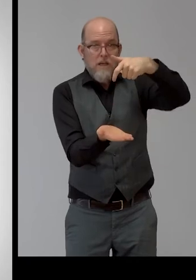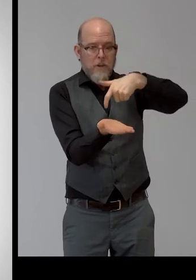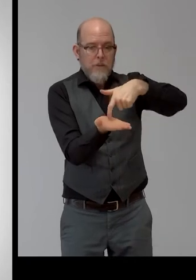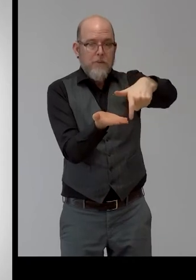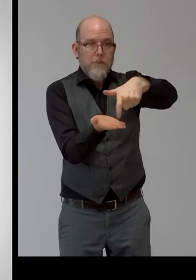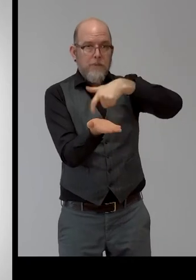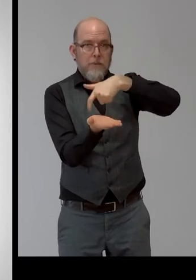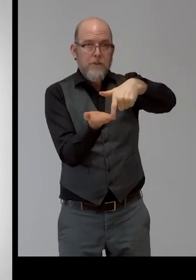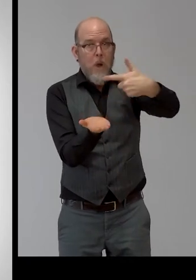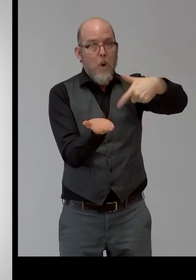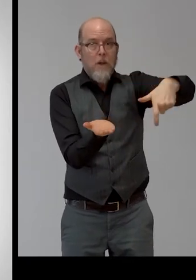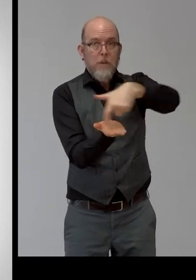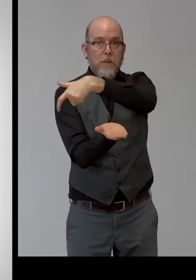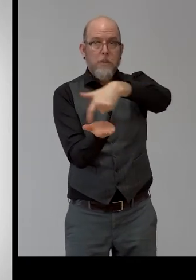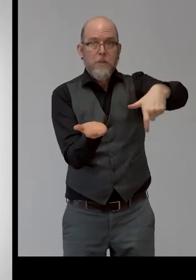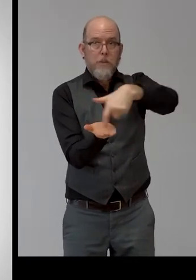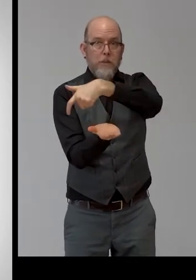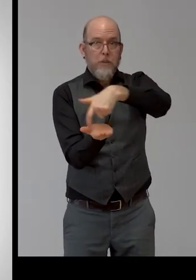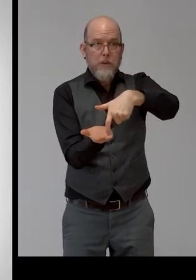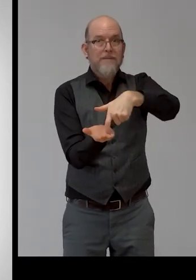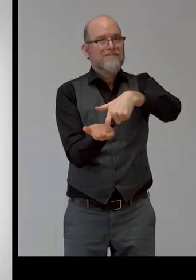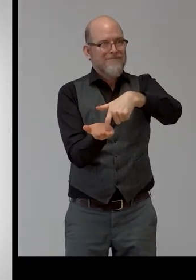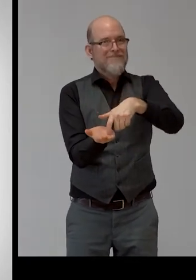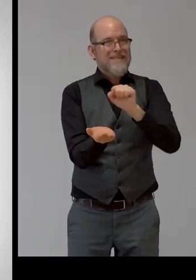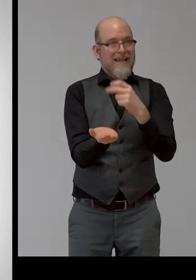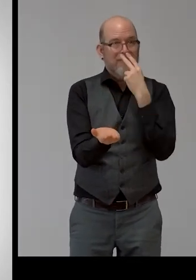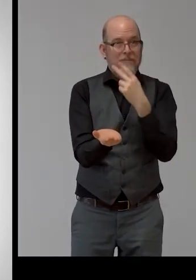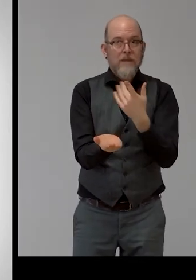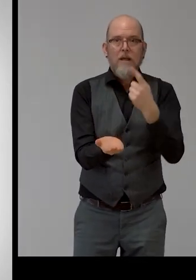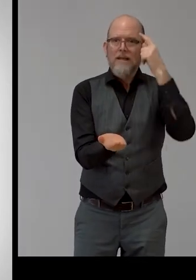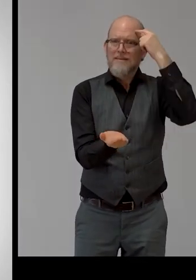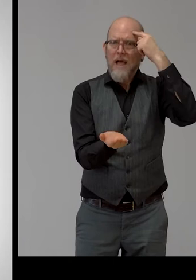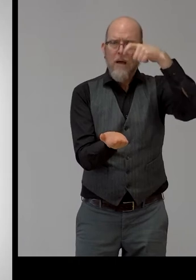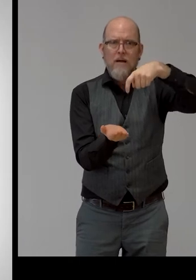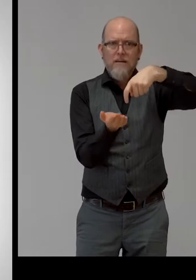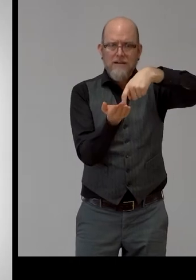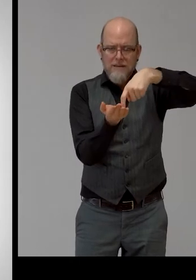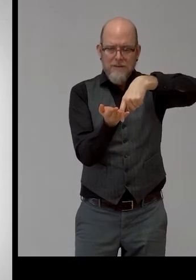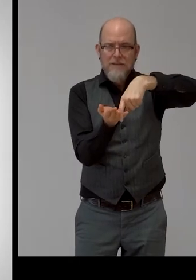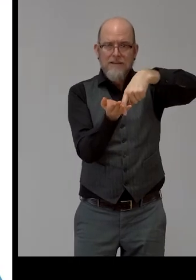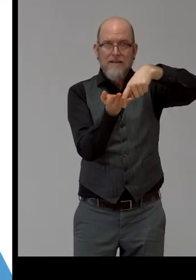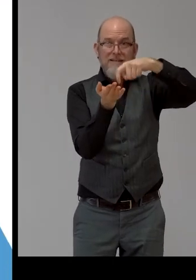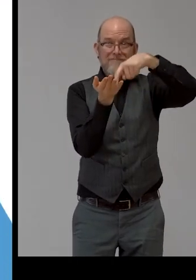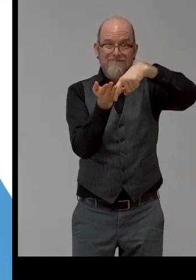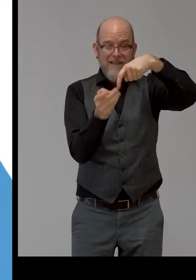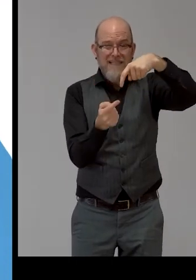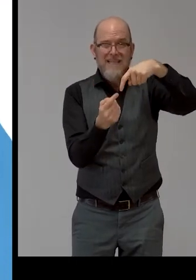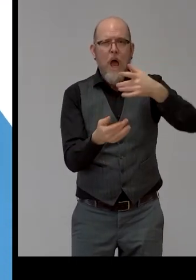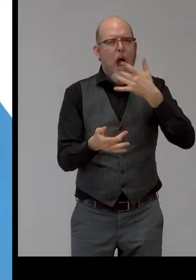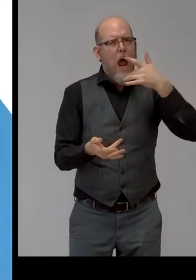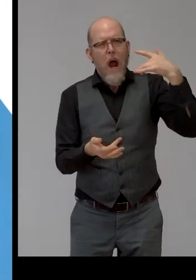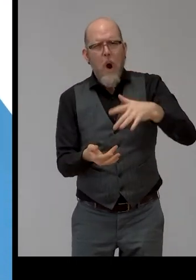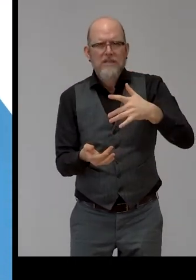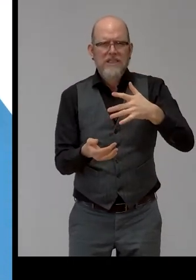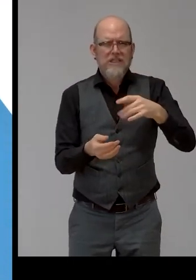in any direction. The print head has a heating element and once the filament is fed into it, it